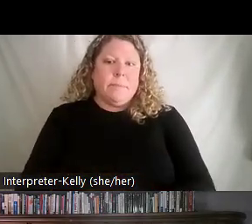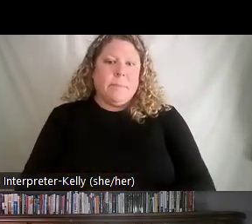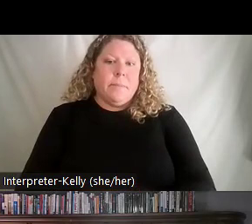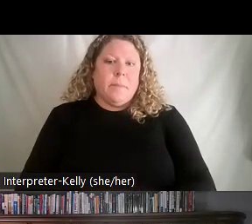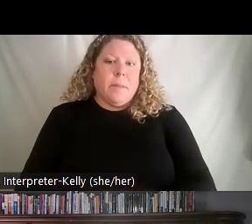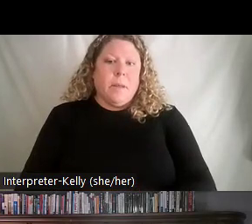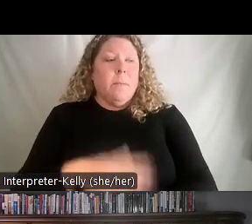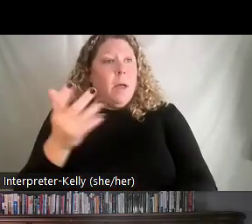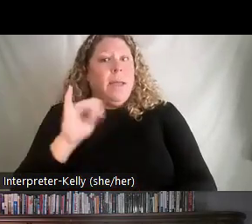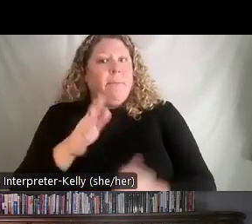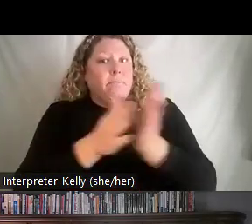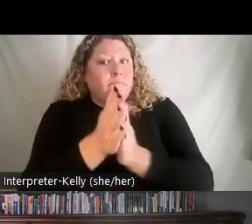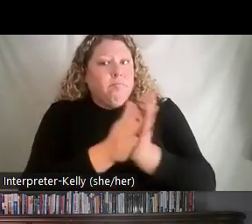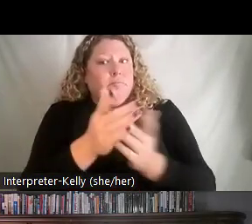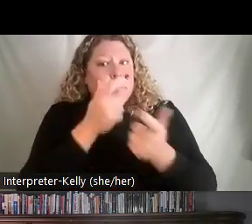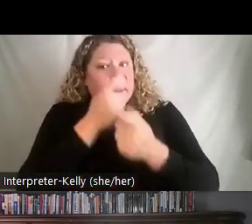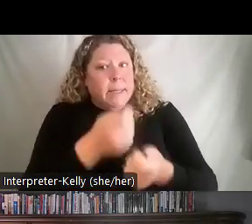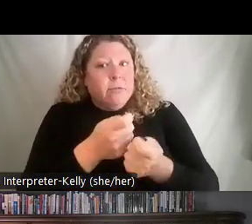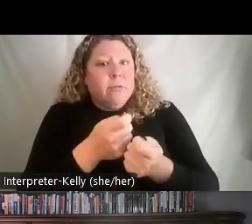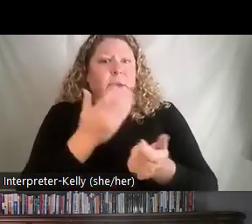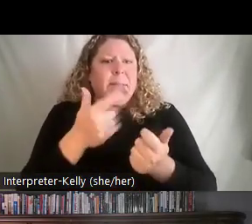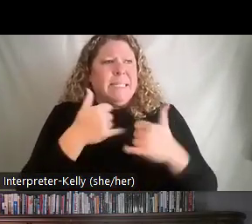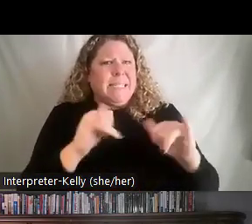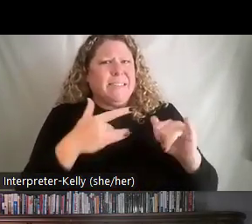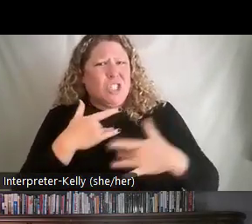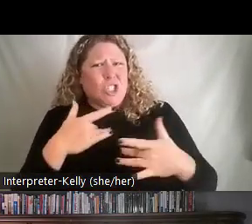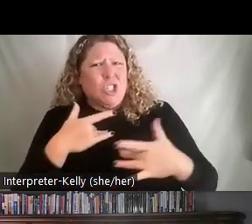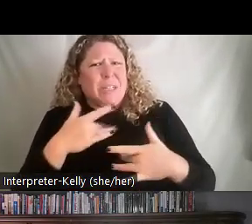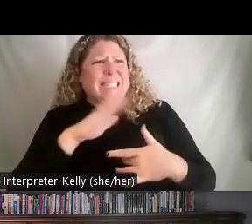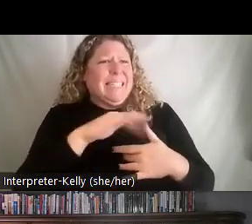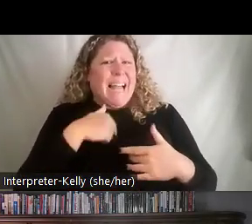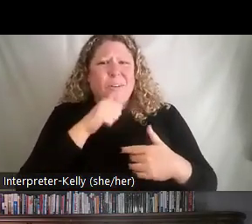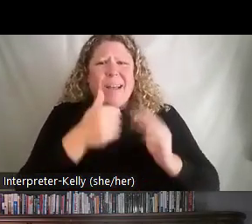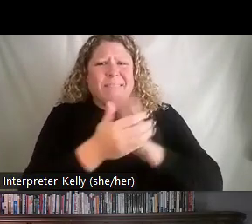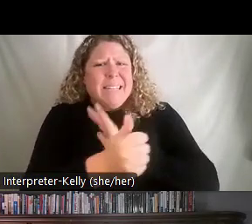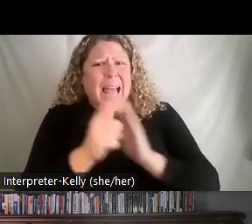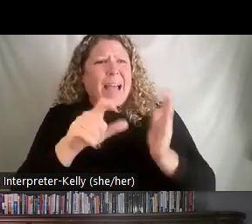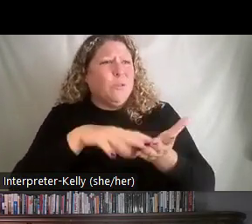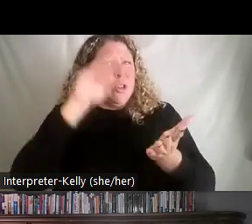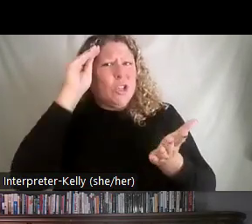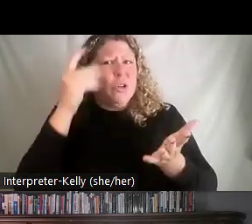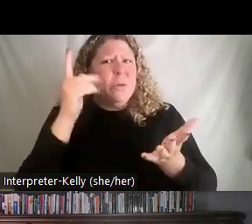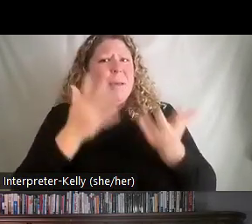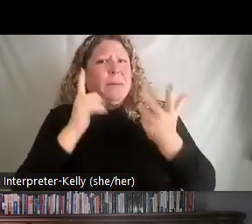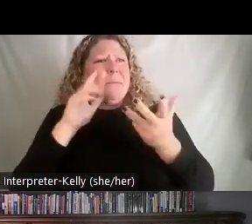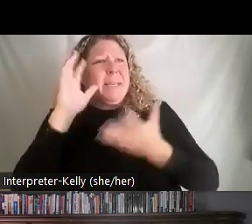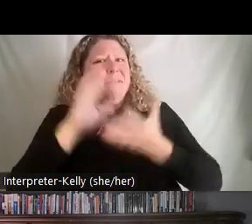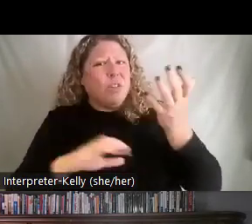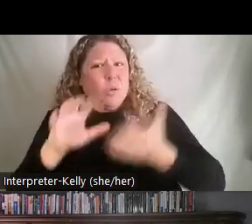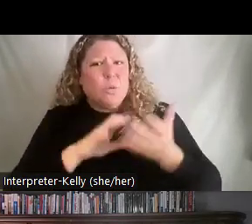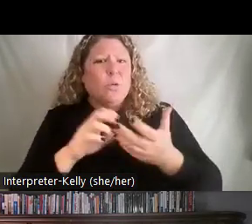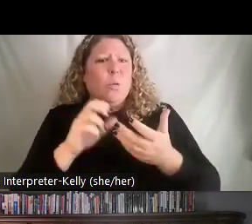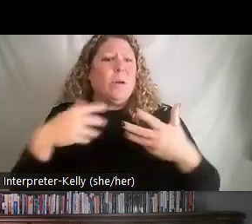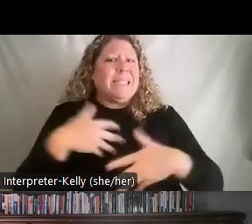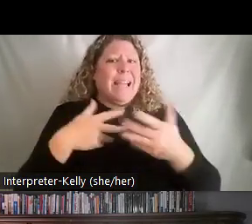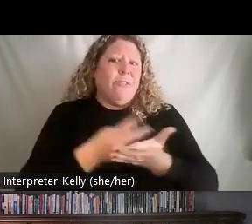interested in doing the tasks, they might be concerned over the possible outcome. They're going to have some confusion, unclear behavior, fear of failure.